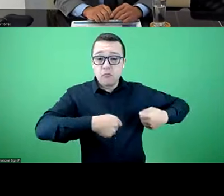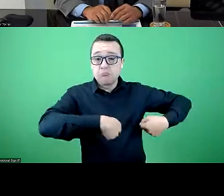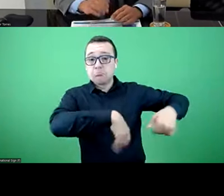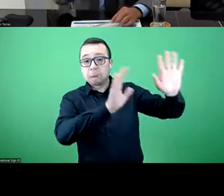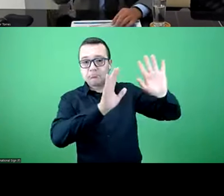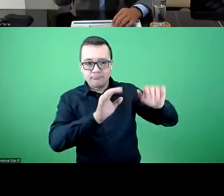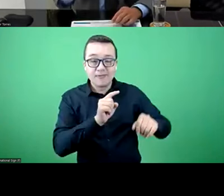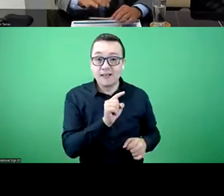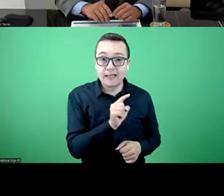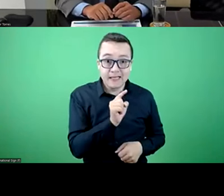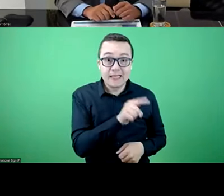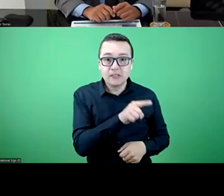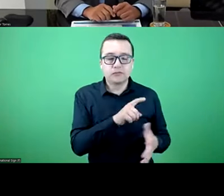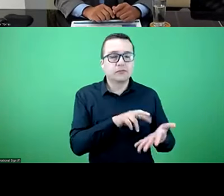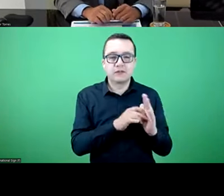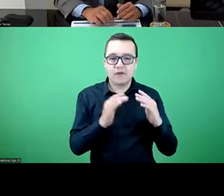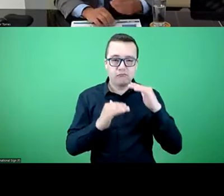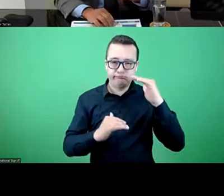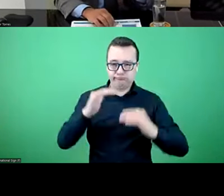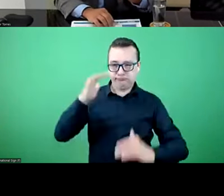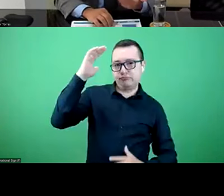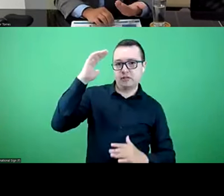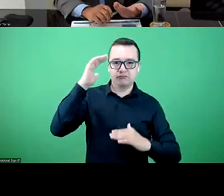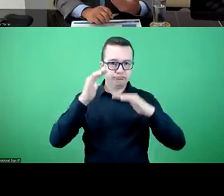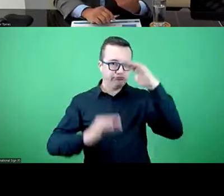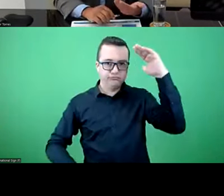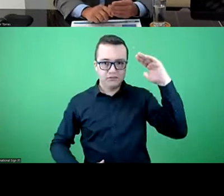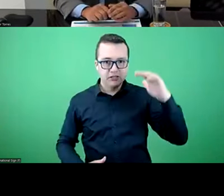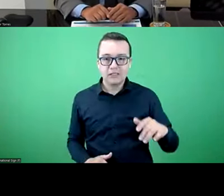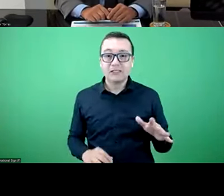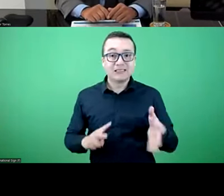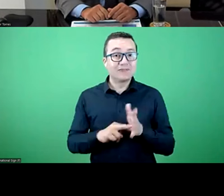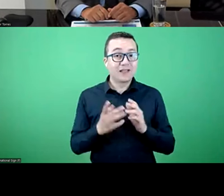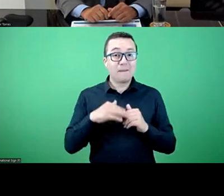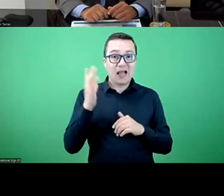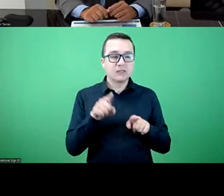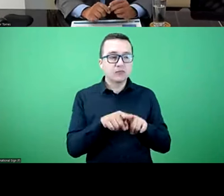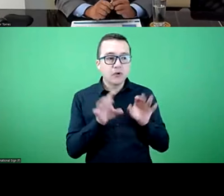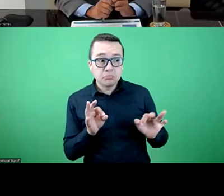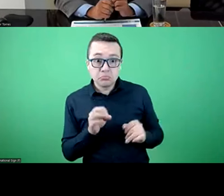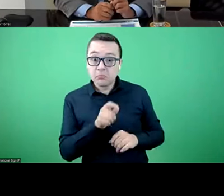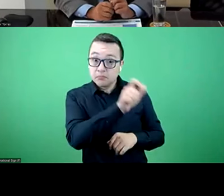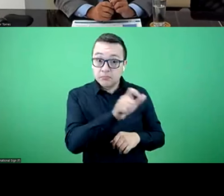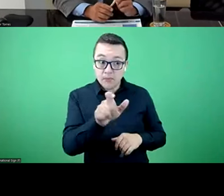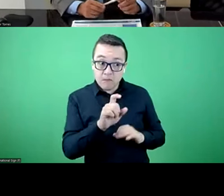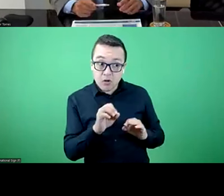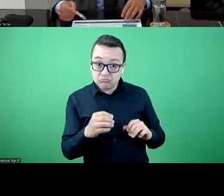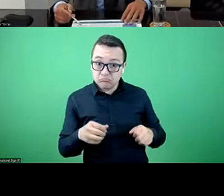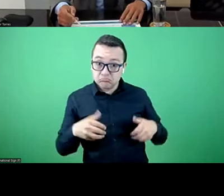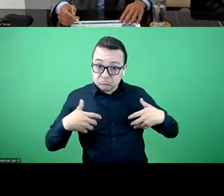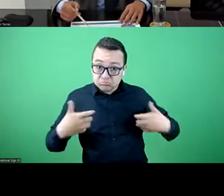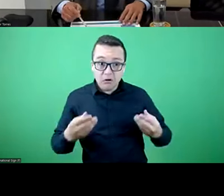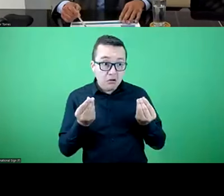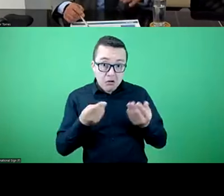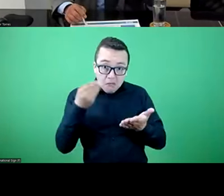this deepens the inequality of access and creates a greater selection, particularly based on